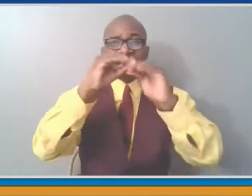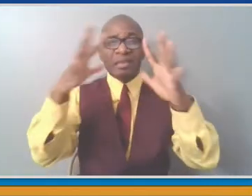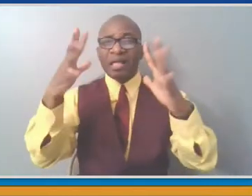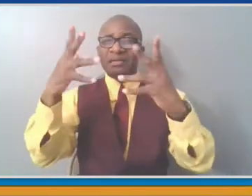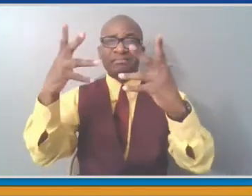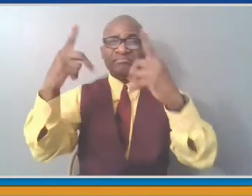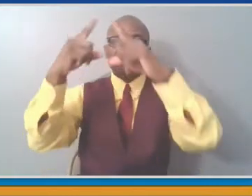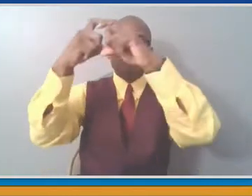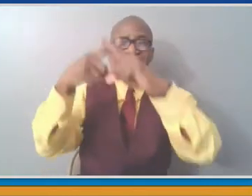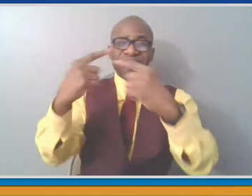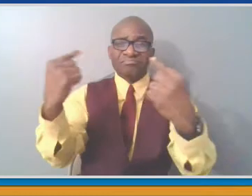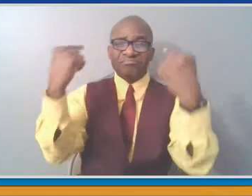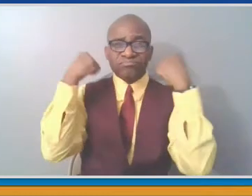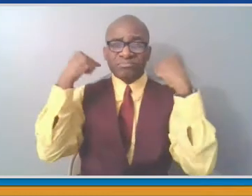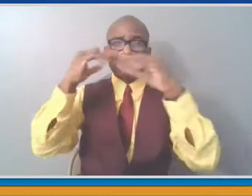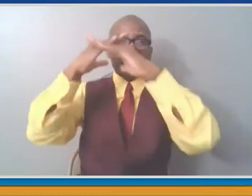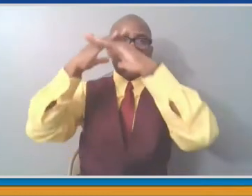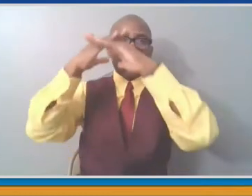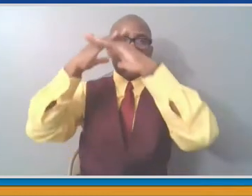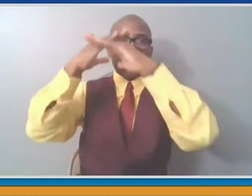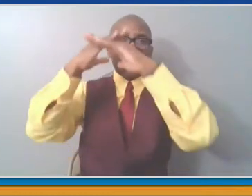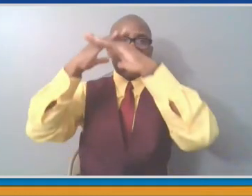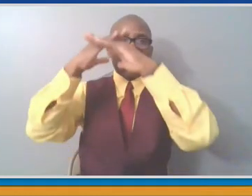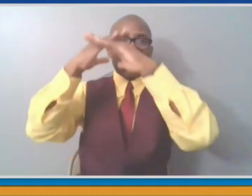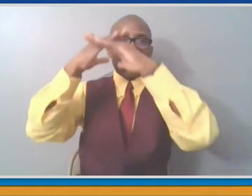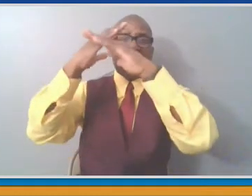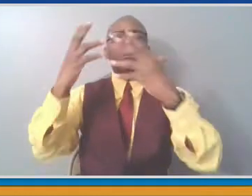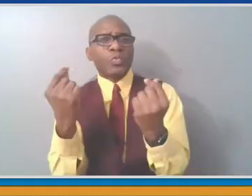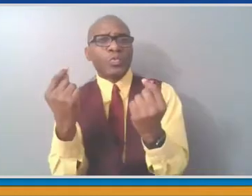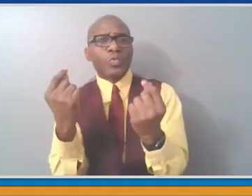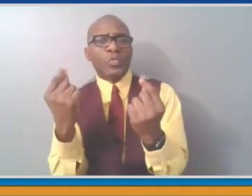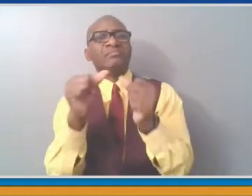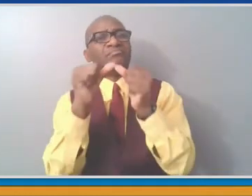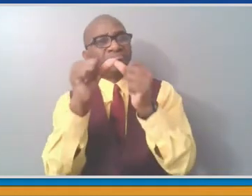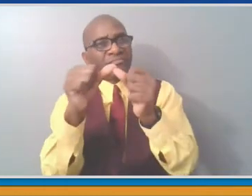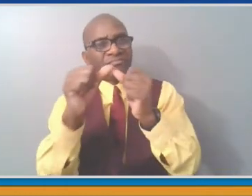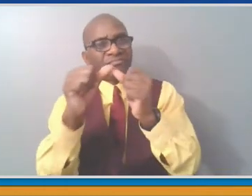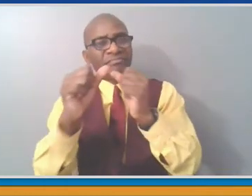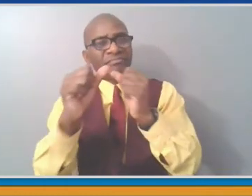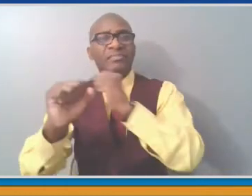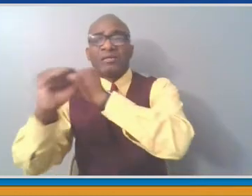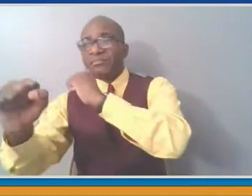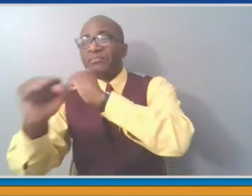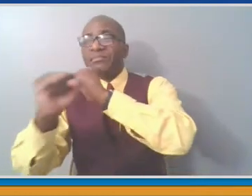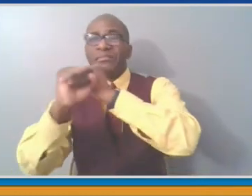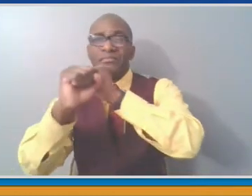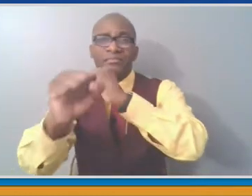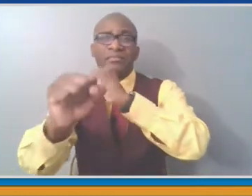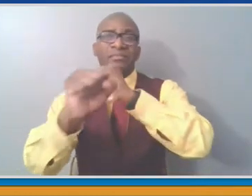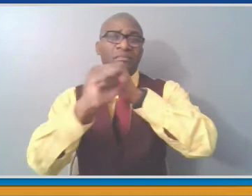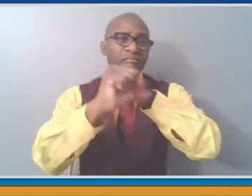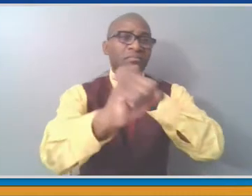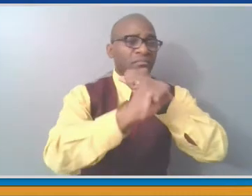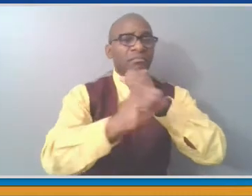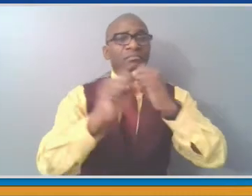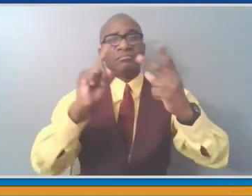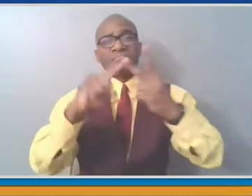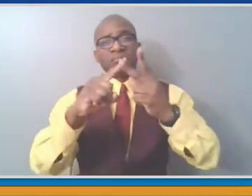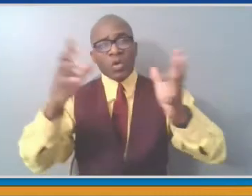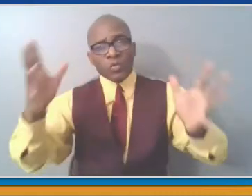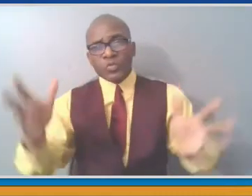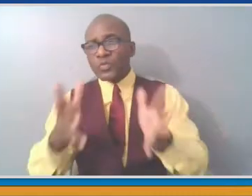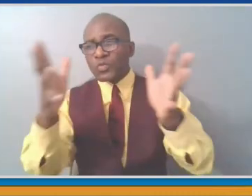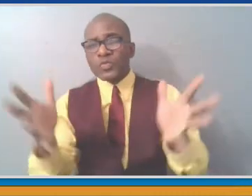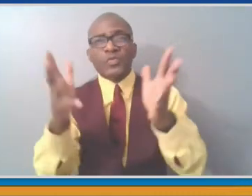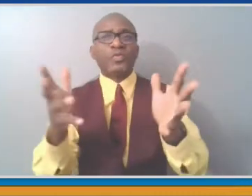So we want to reduce the hesitancy in those underserved communities, let people know that the vaccine is safe and effective. I've taken it,